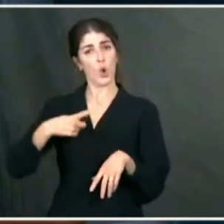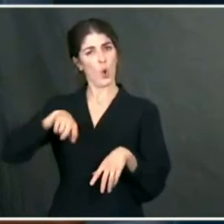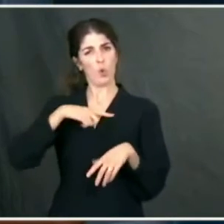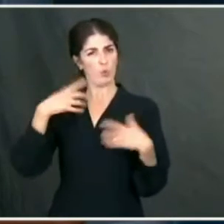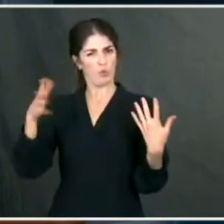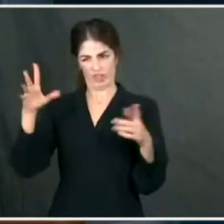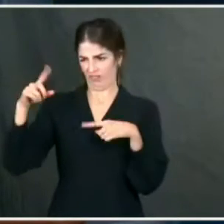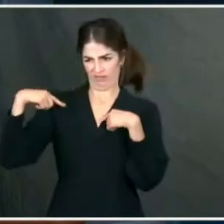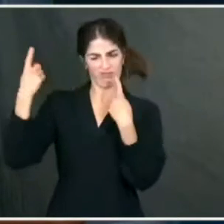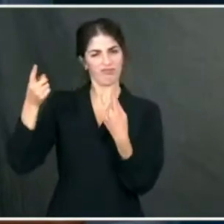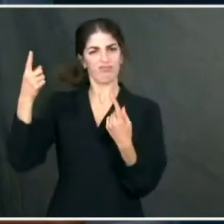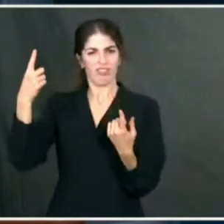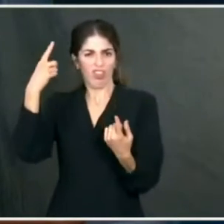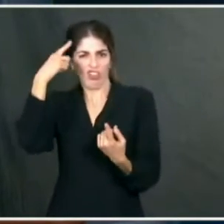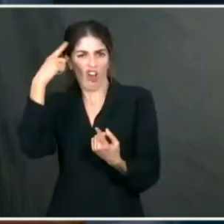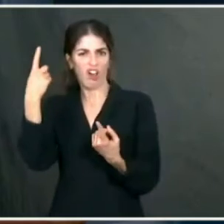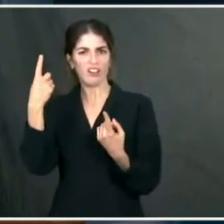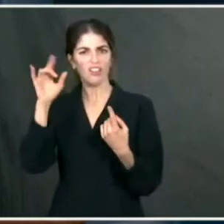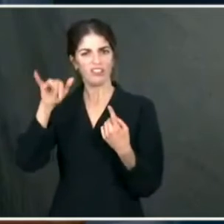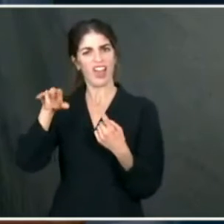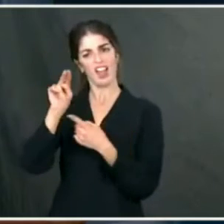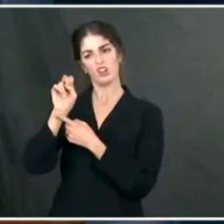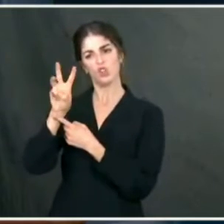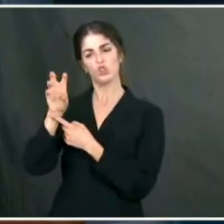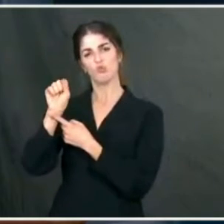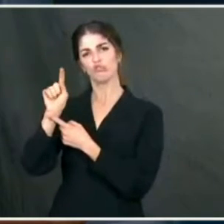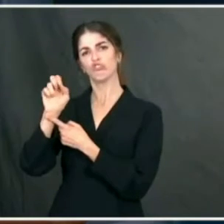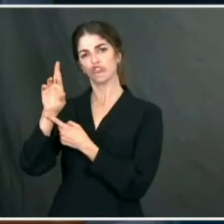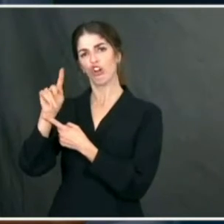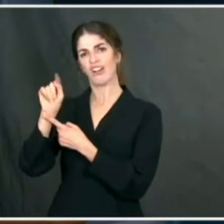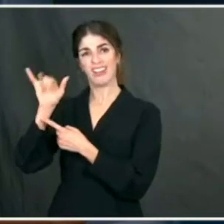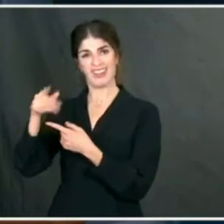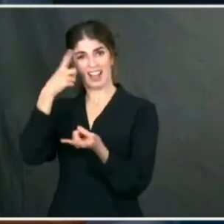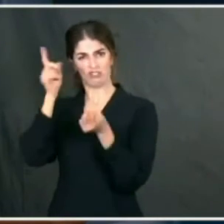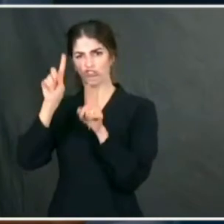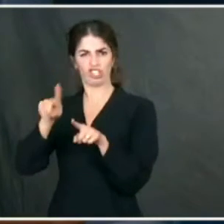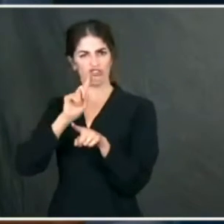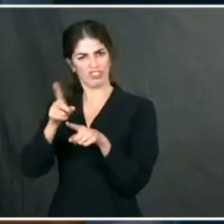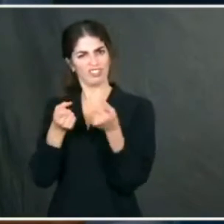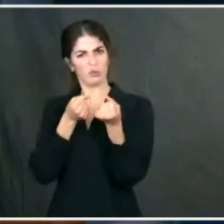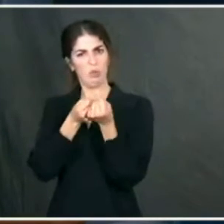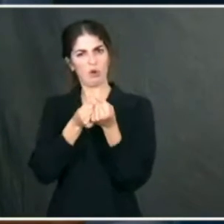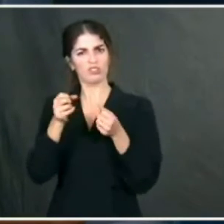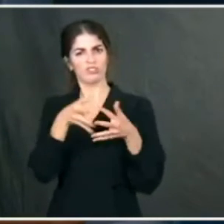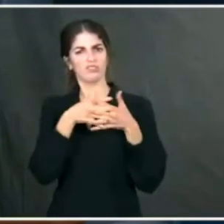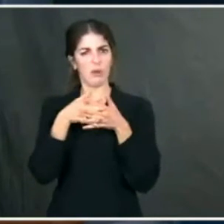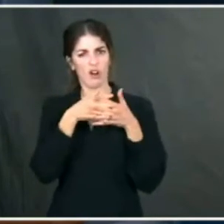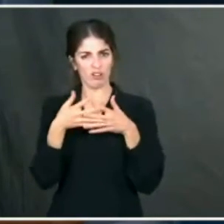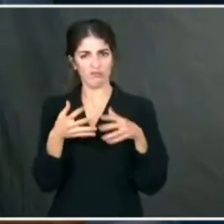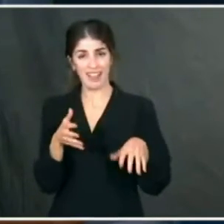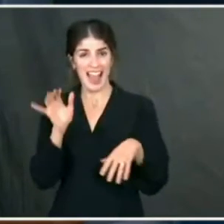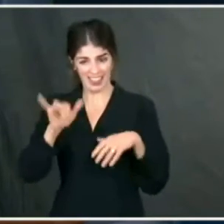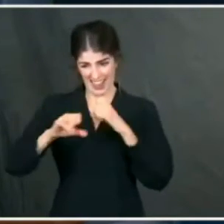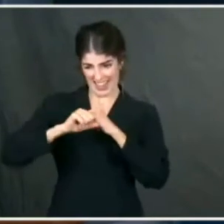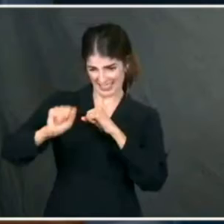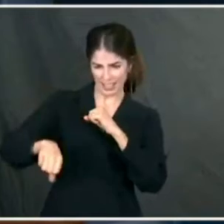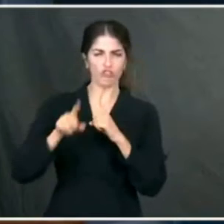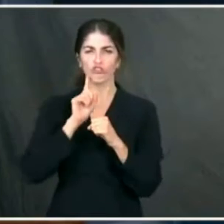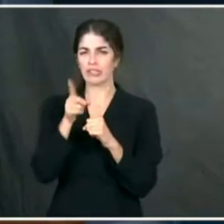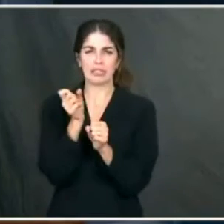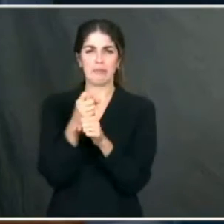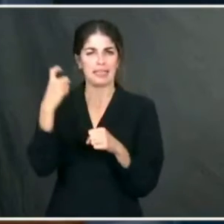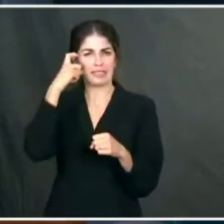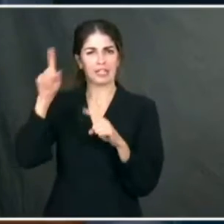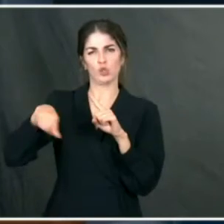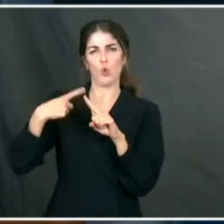Start Treaty is in the national security interests of the United States. And this extension makes even more sense when the relationship with